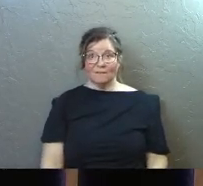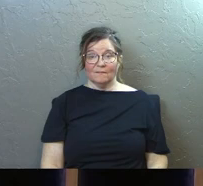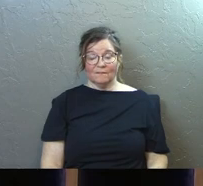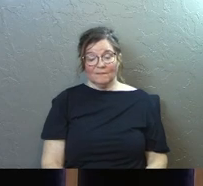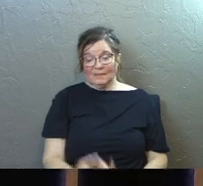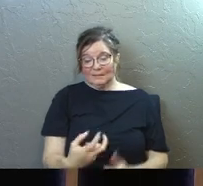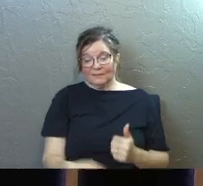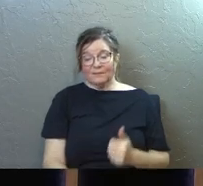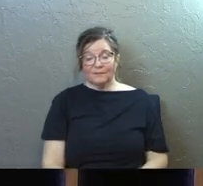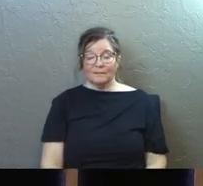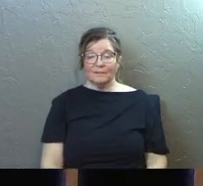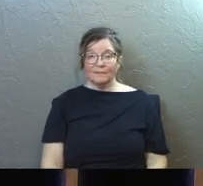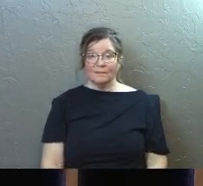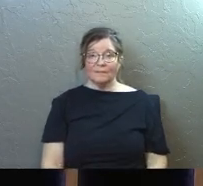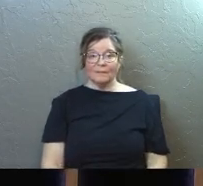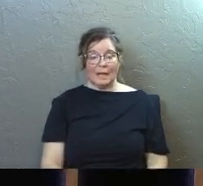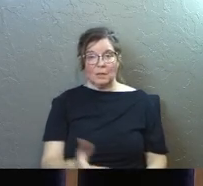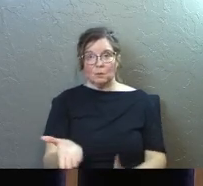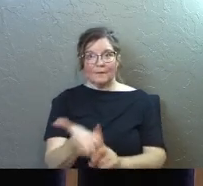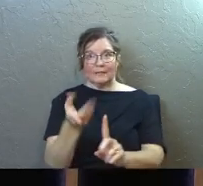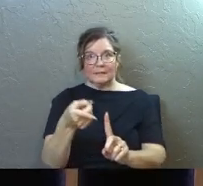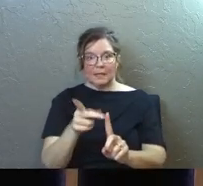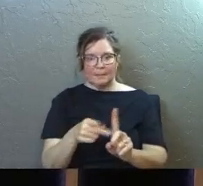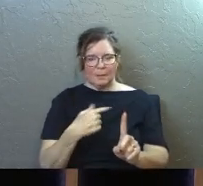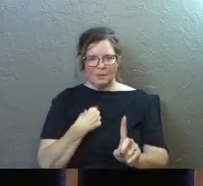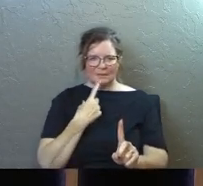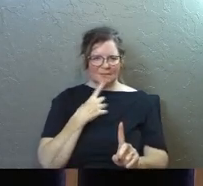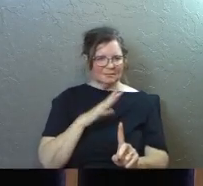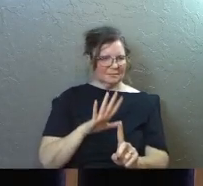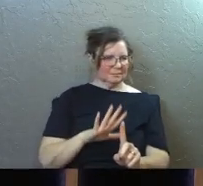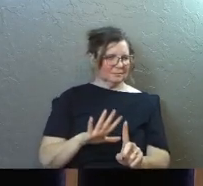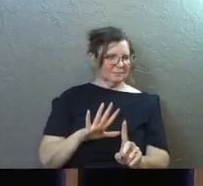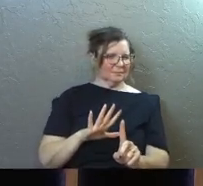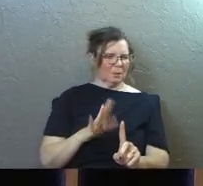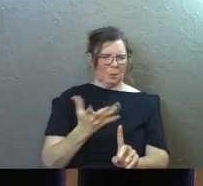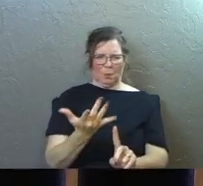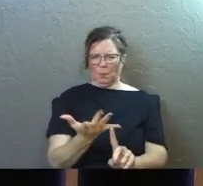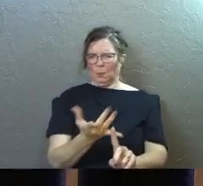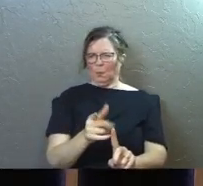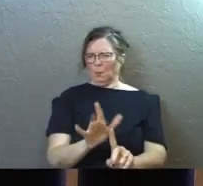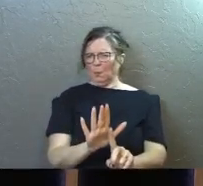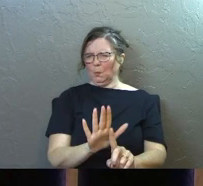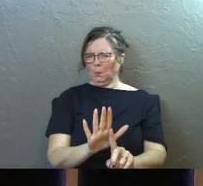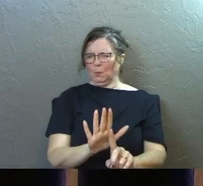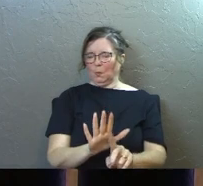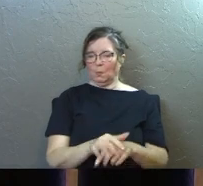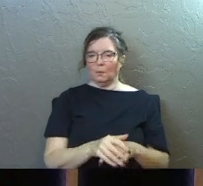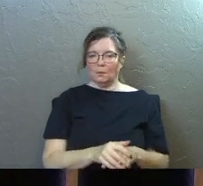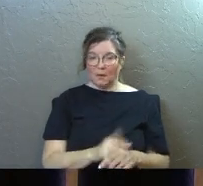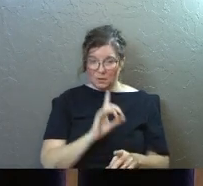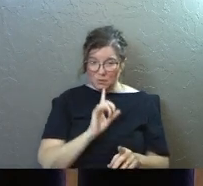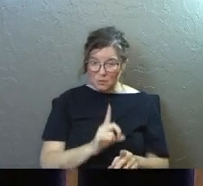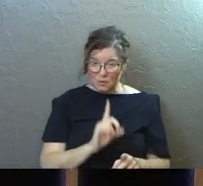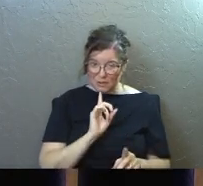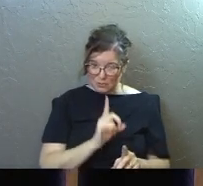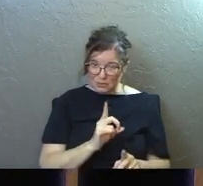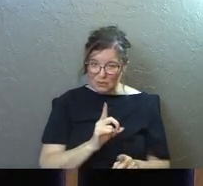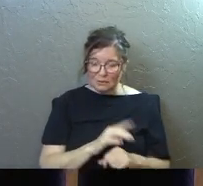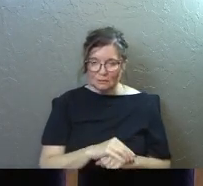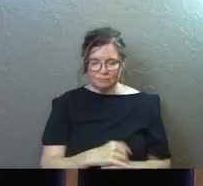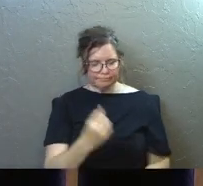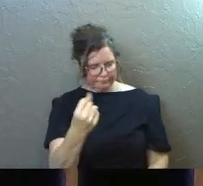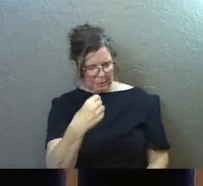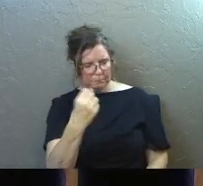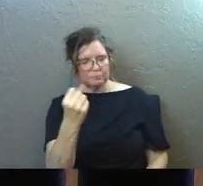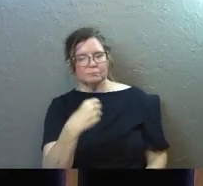Tough. And he was so convinced. And people would tell him, hold on a second, man. Are you sure? Are you sure?